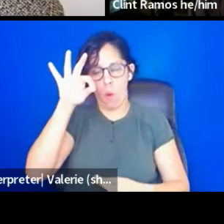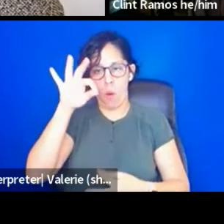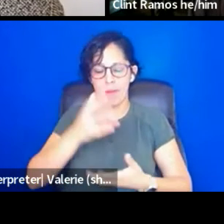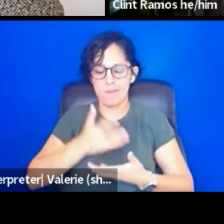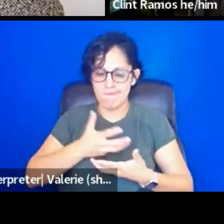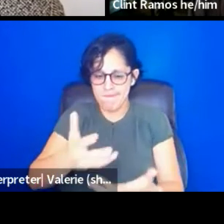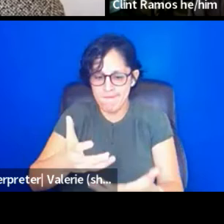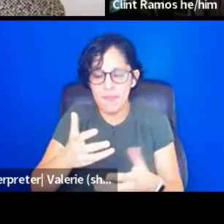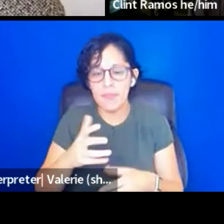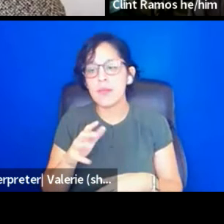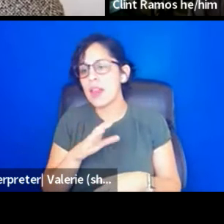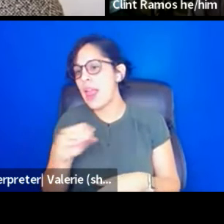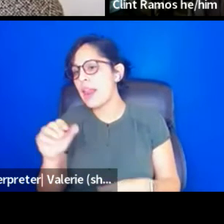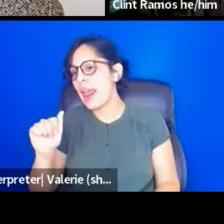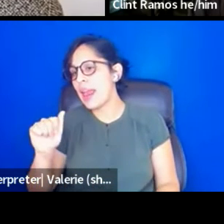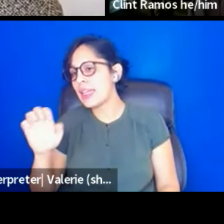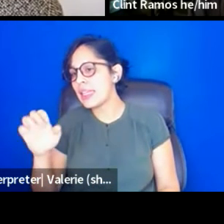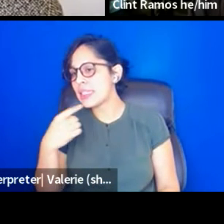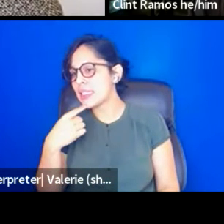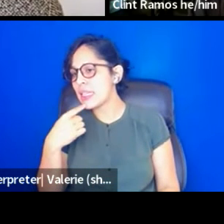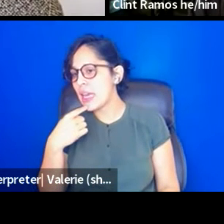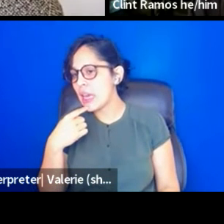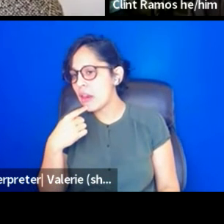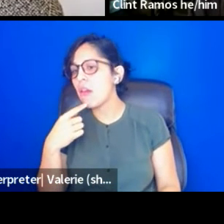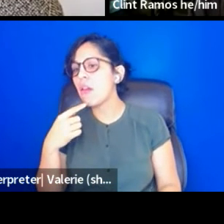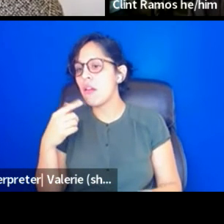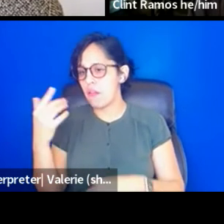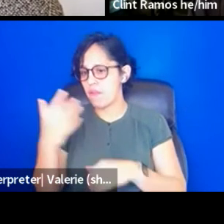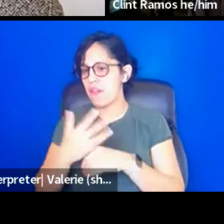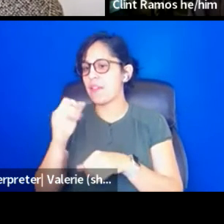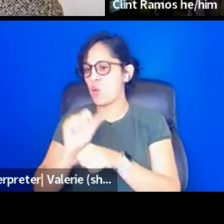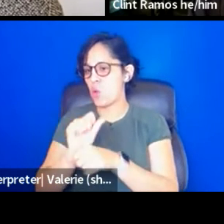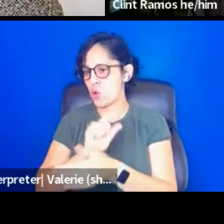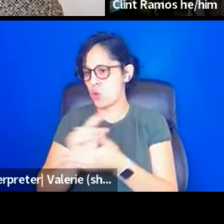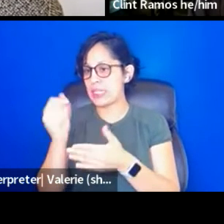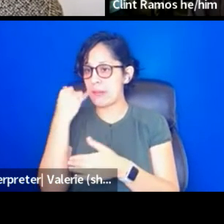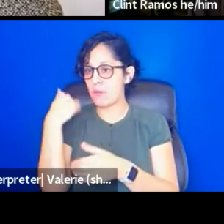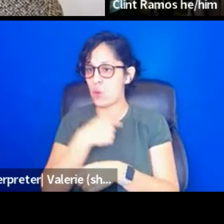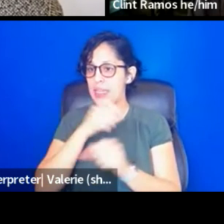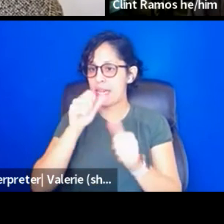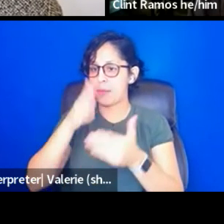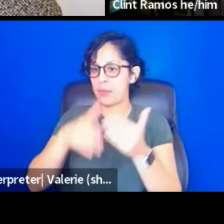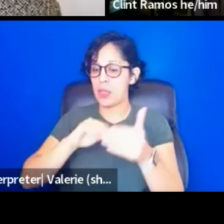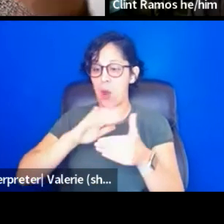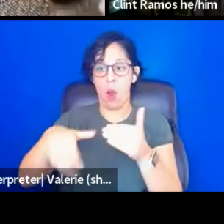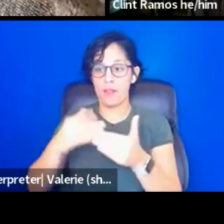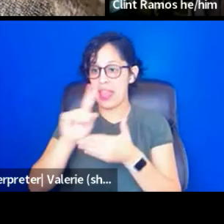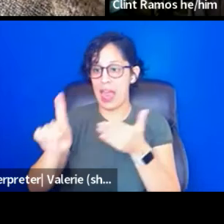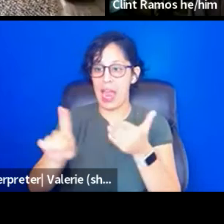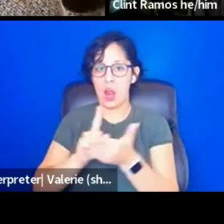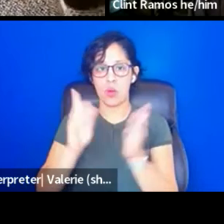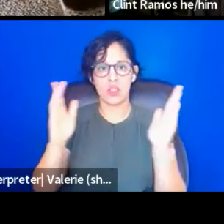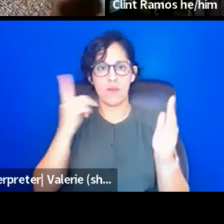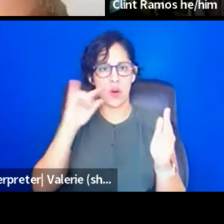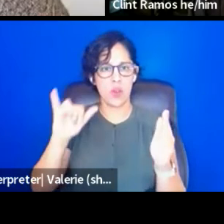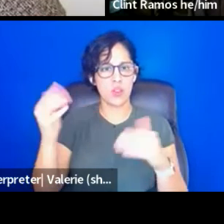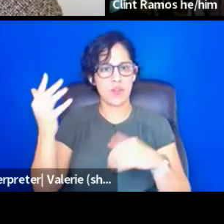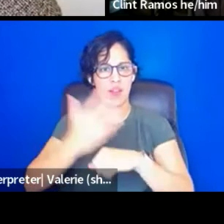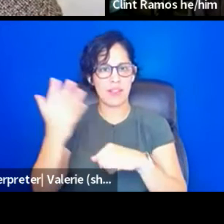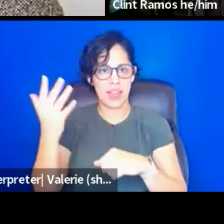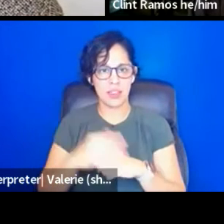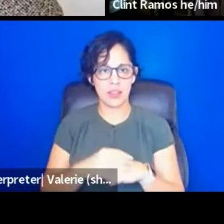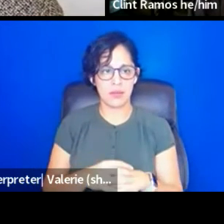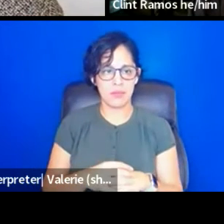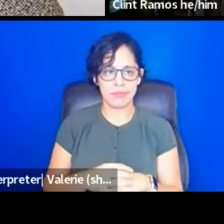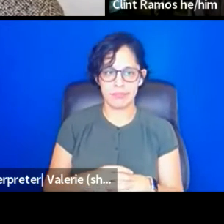Anecdotally, I'm hearing with AEA producers is sure we'll do a five-day work week if we can do all the allotted hours for the week on those five days. So you